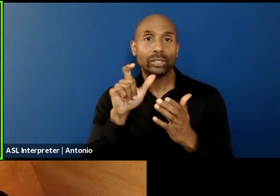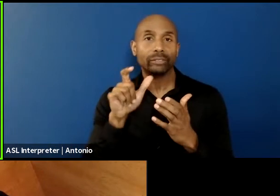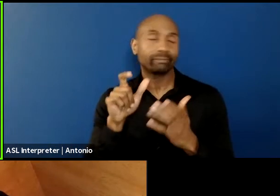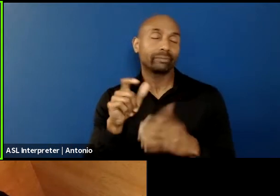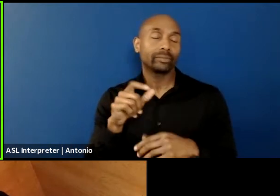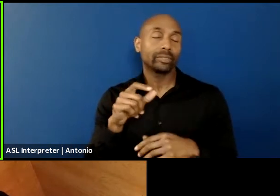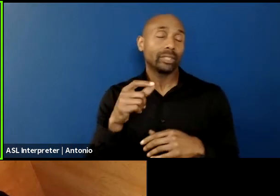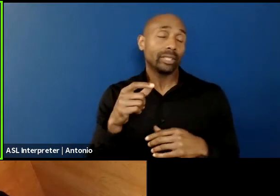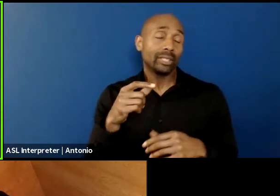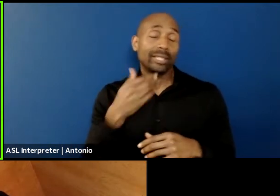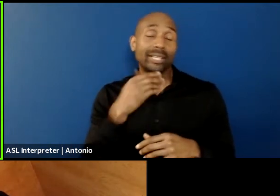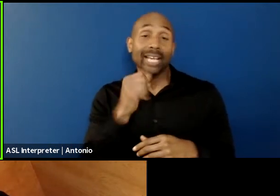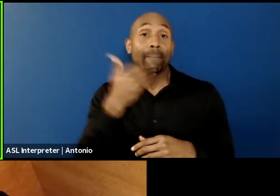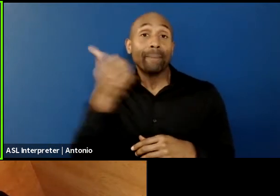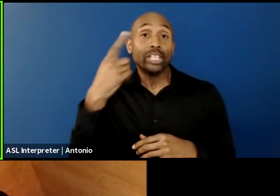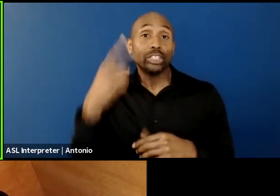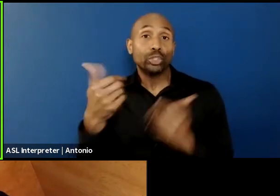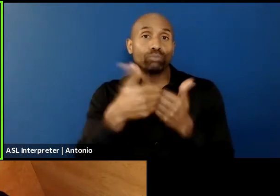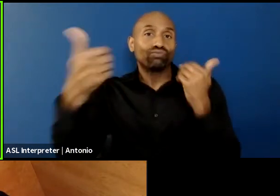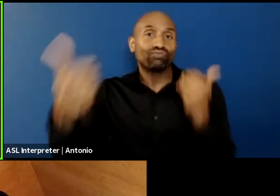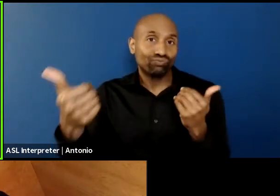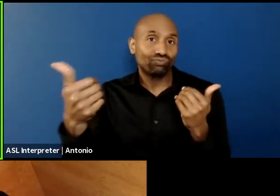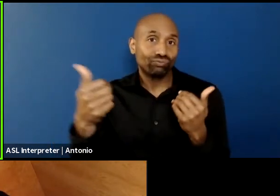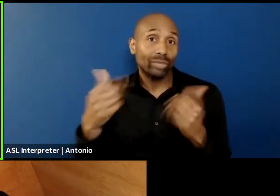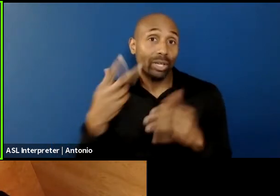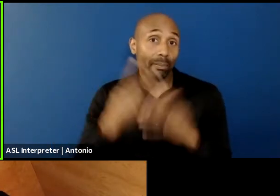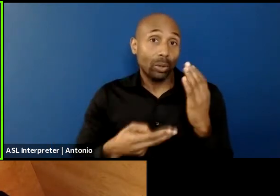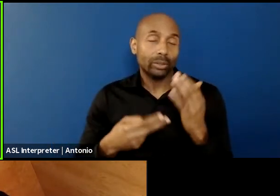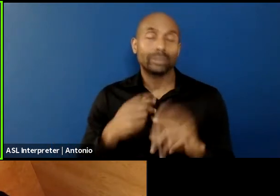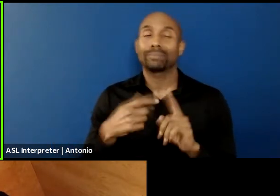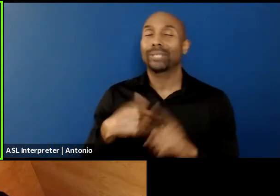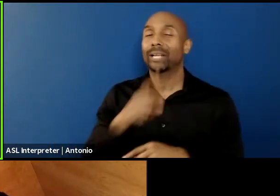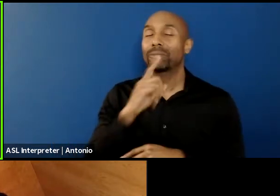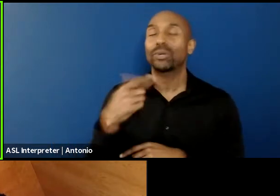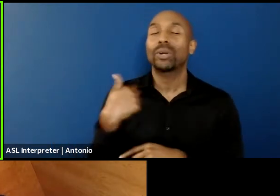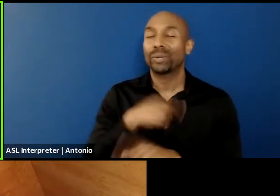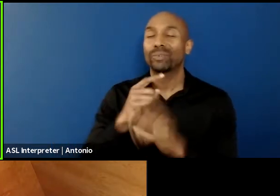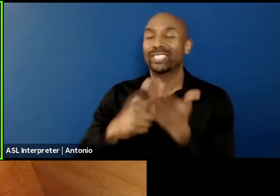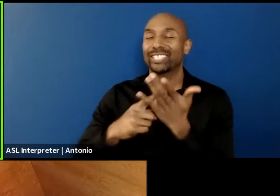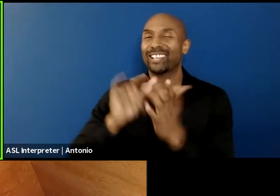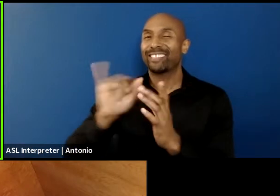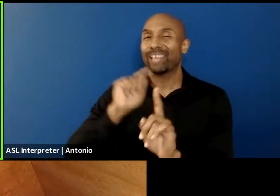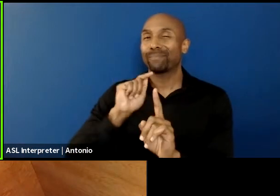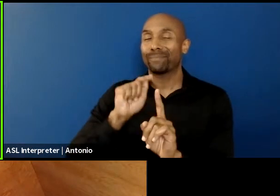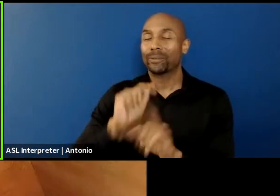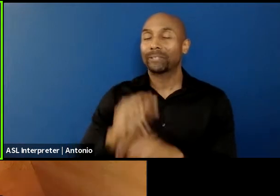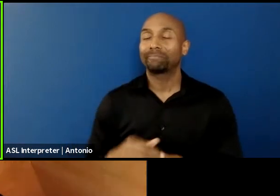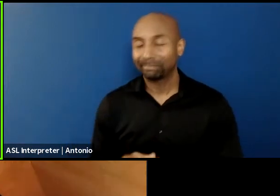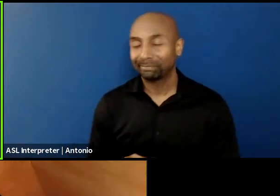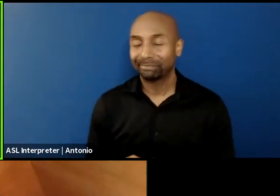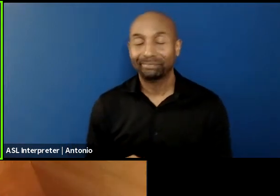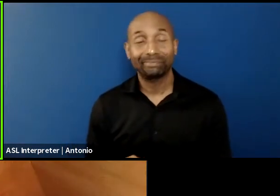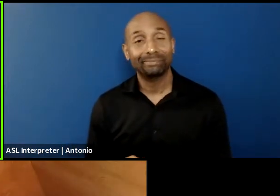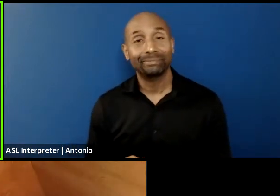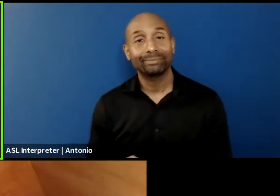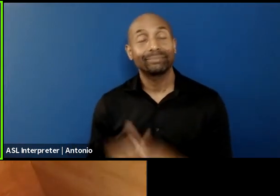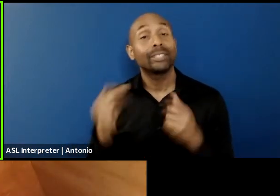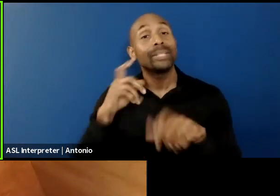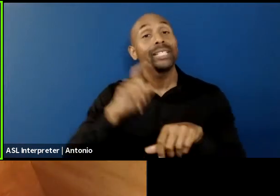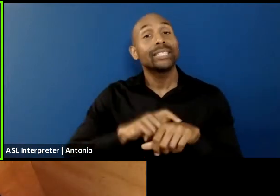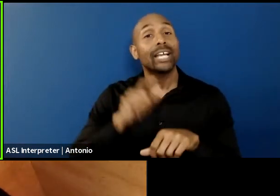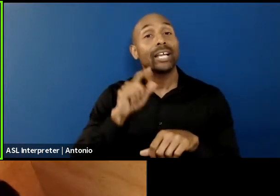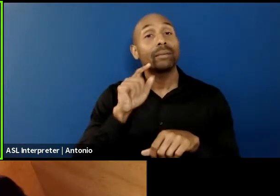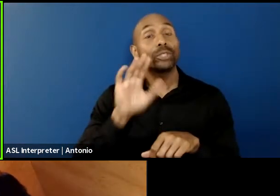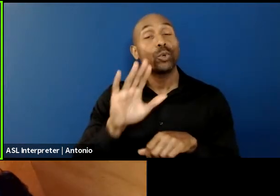those two layers, but I'm sure that this is going to be an issue we're going to speak about. You often display fragments